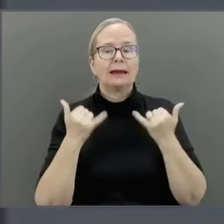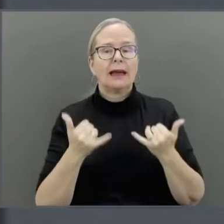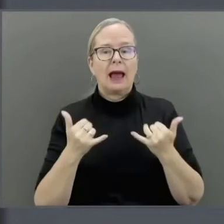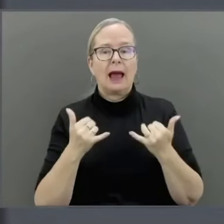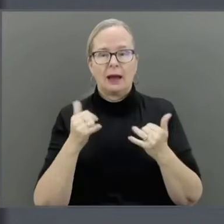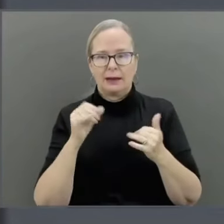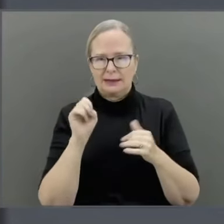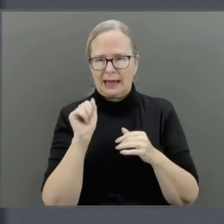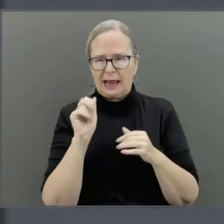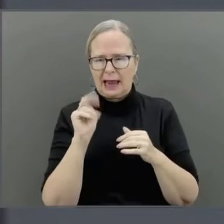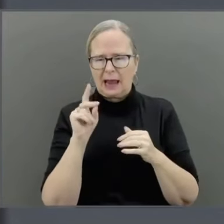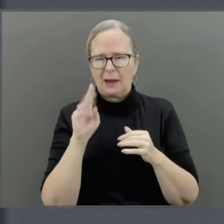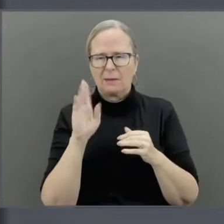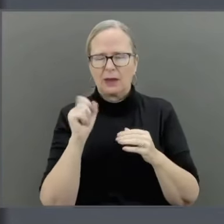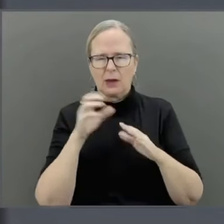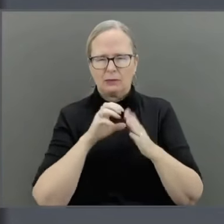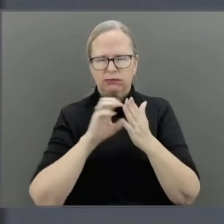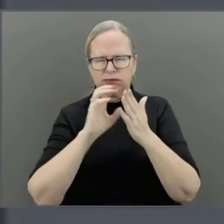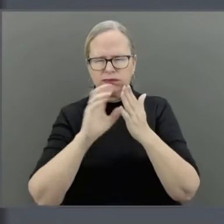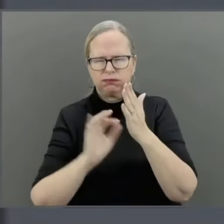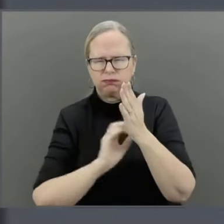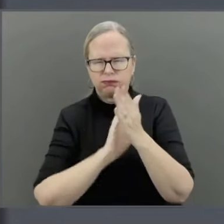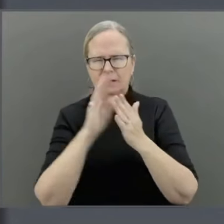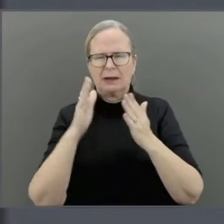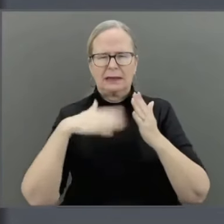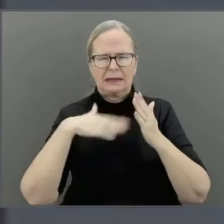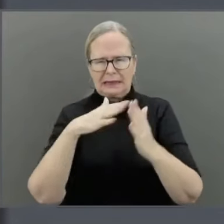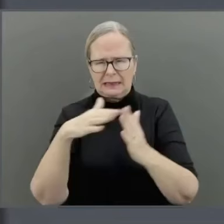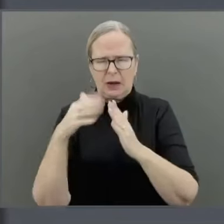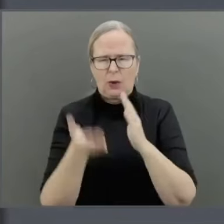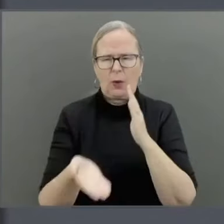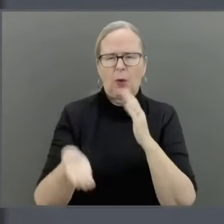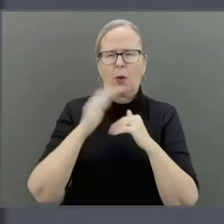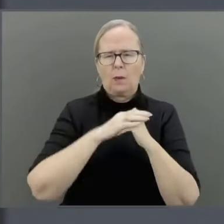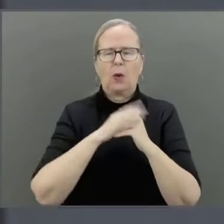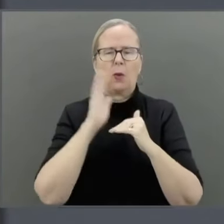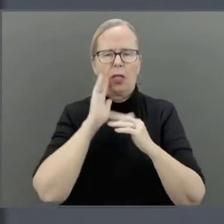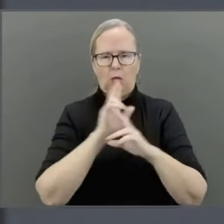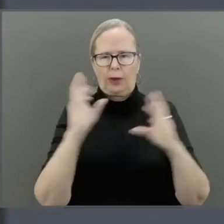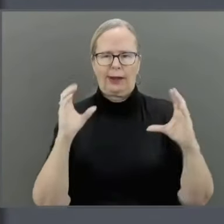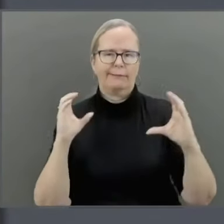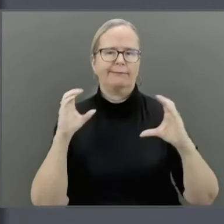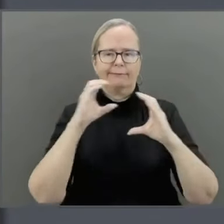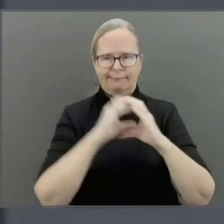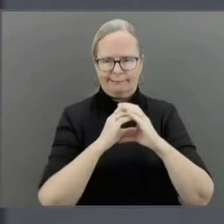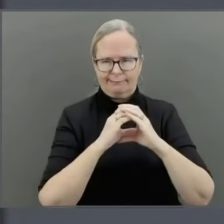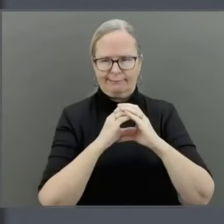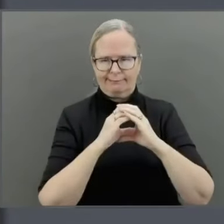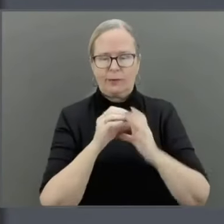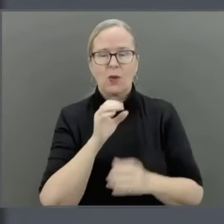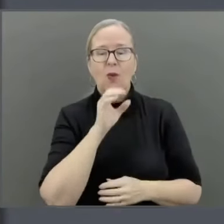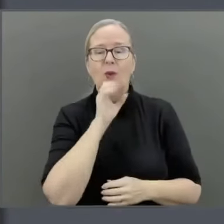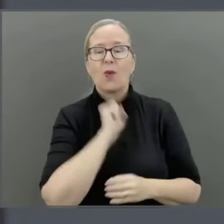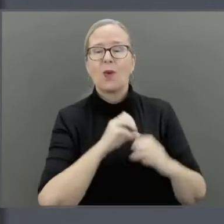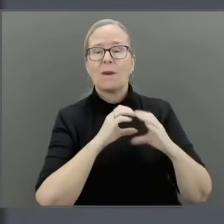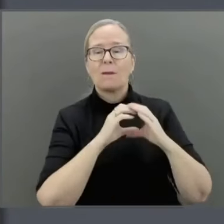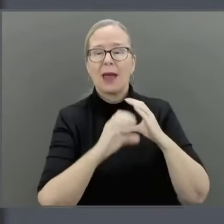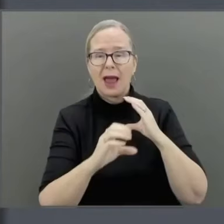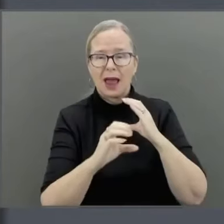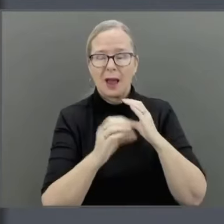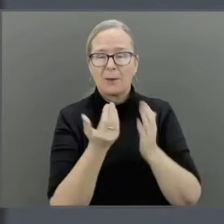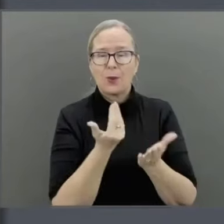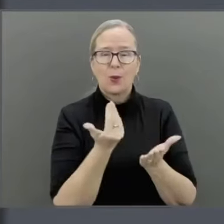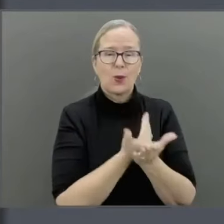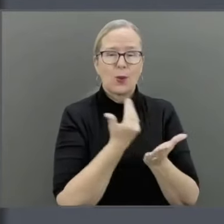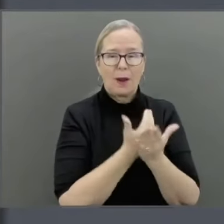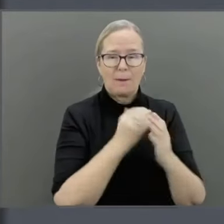into the ground. Many other parts that we needed to couple the new pipes to the existing ones are also being fabricated locally and